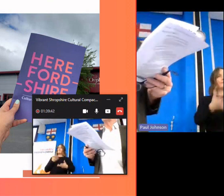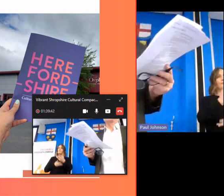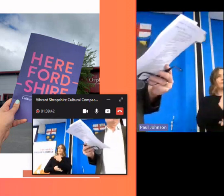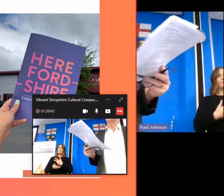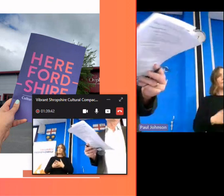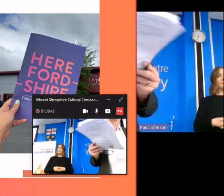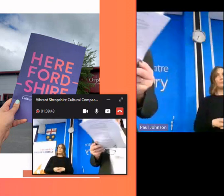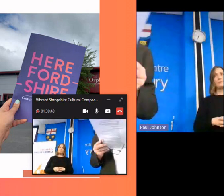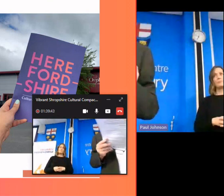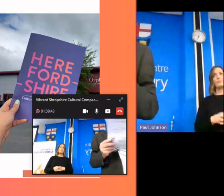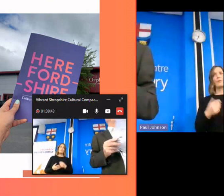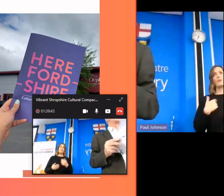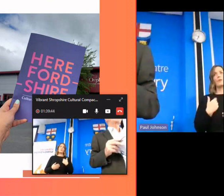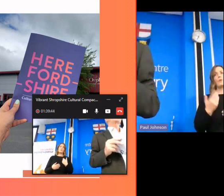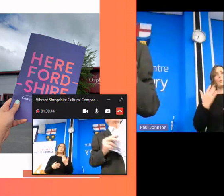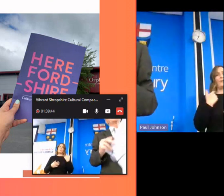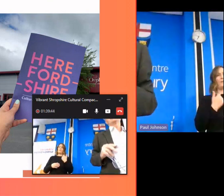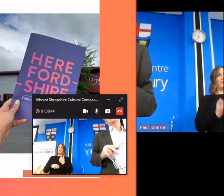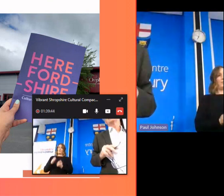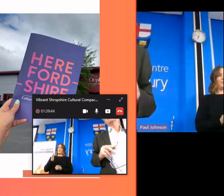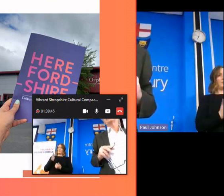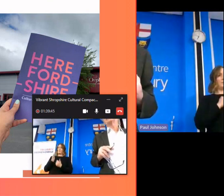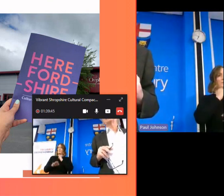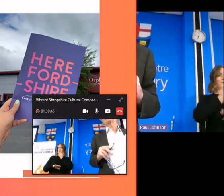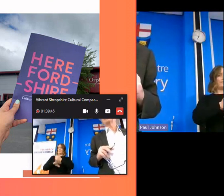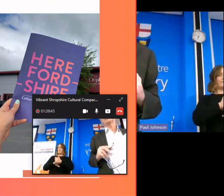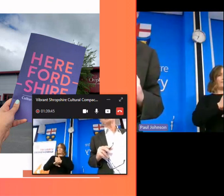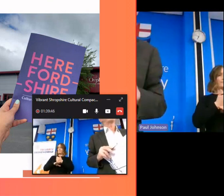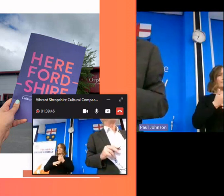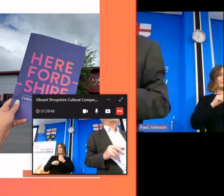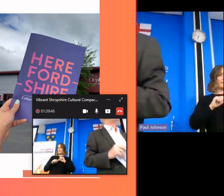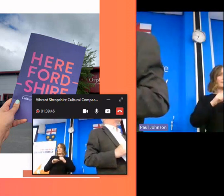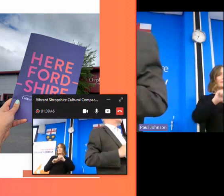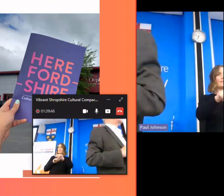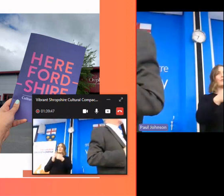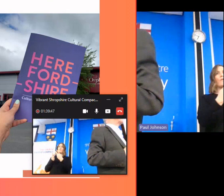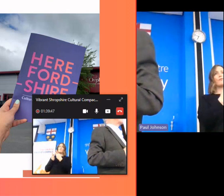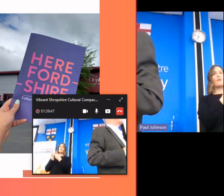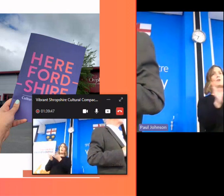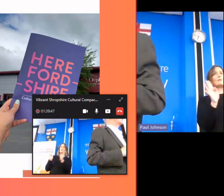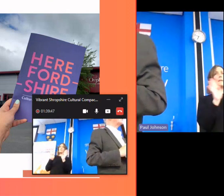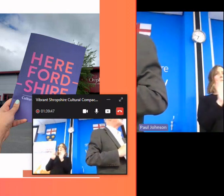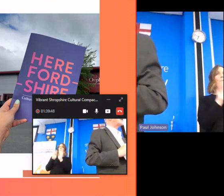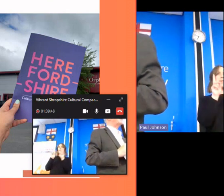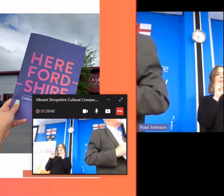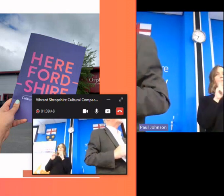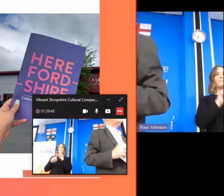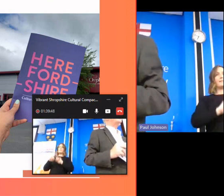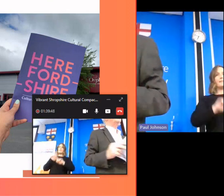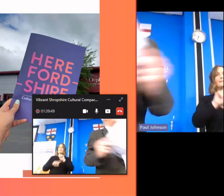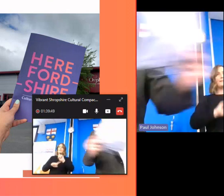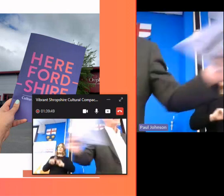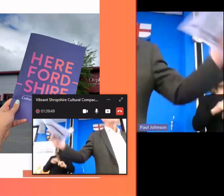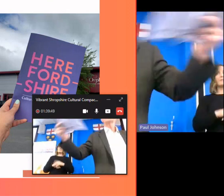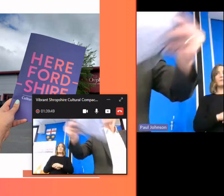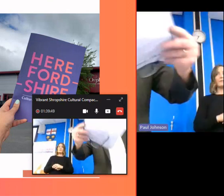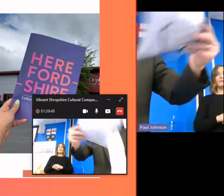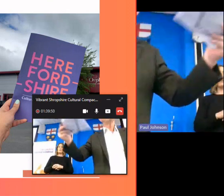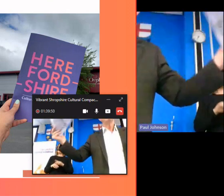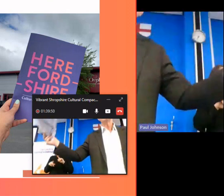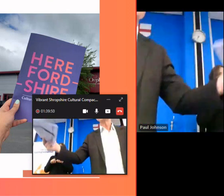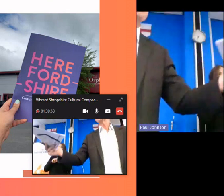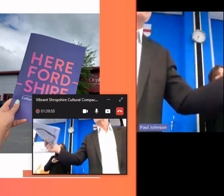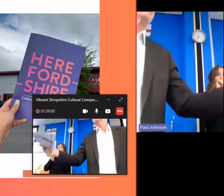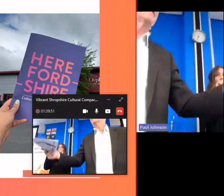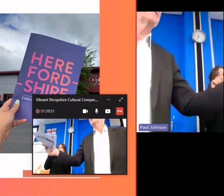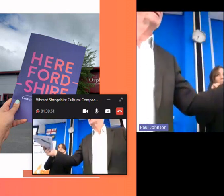we've just uh at work we've just initiated a series of what we call roundtable meetings where we're putting a lot of time into inviting